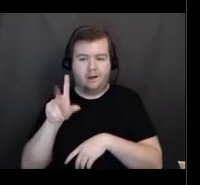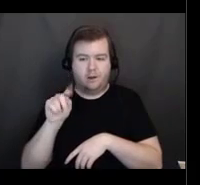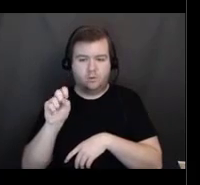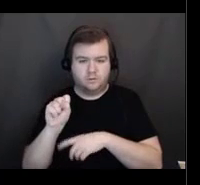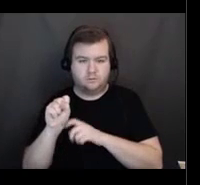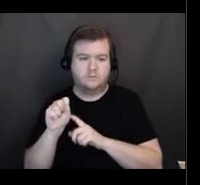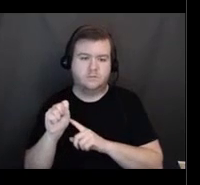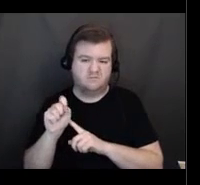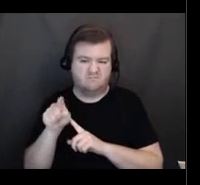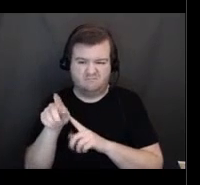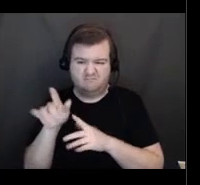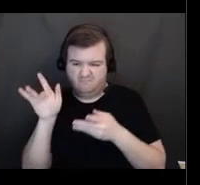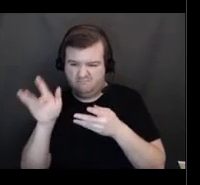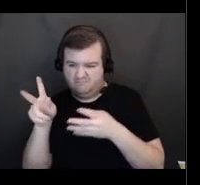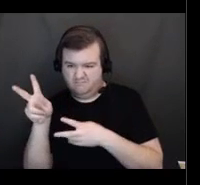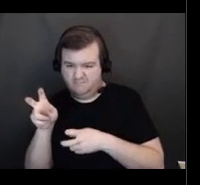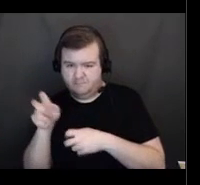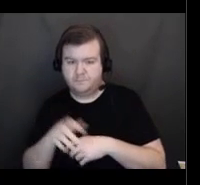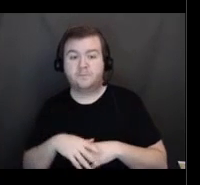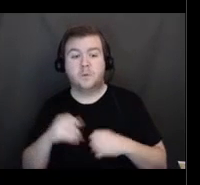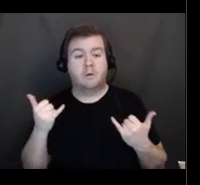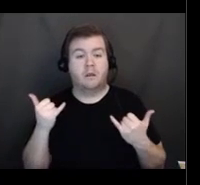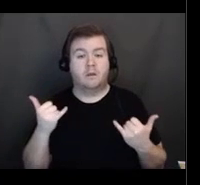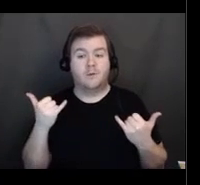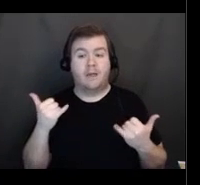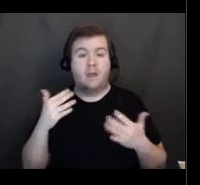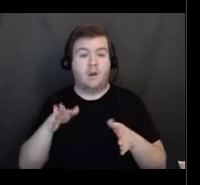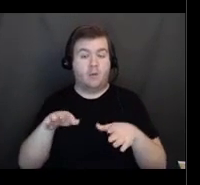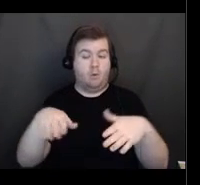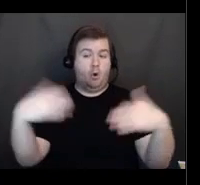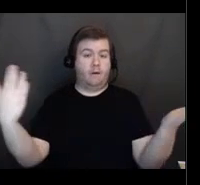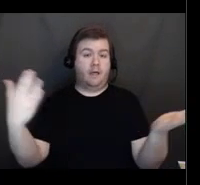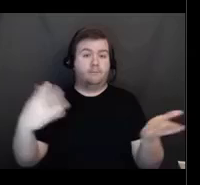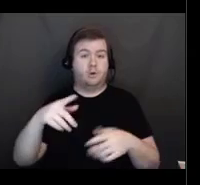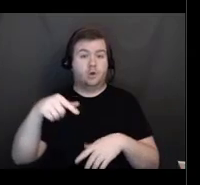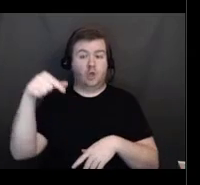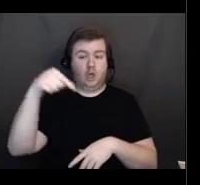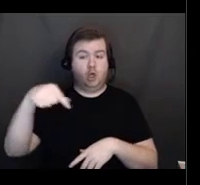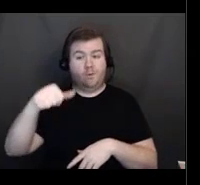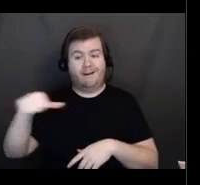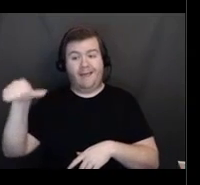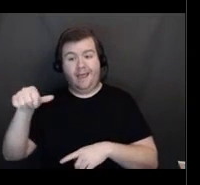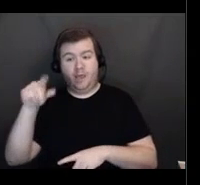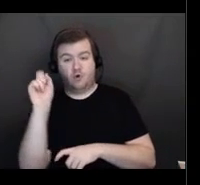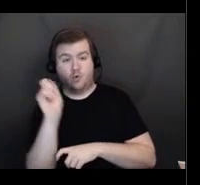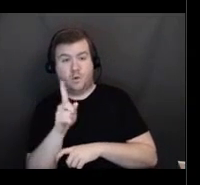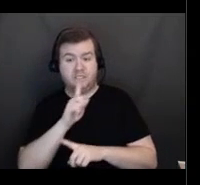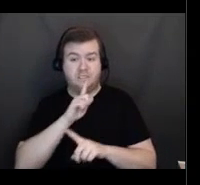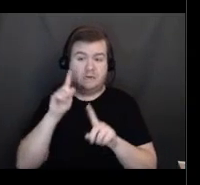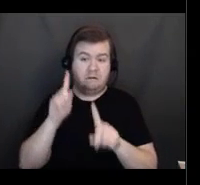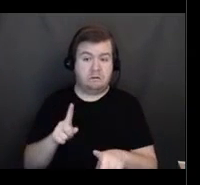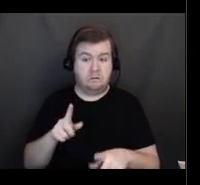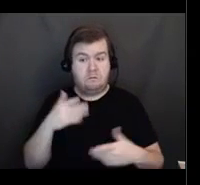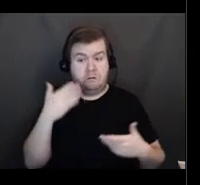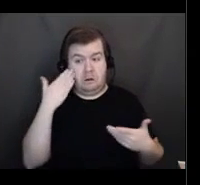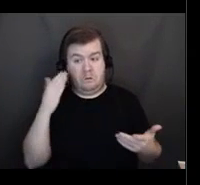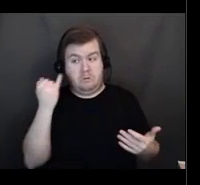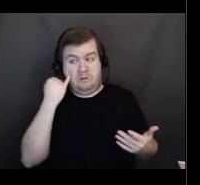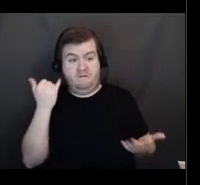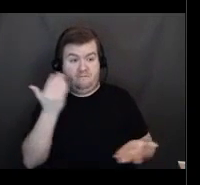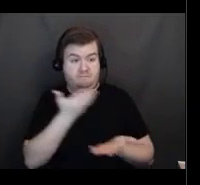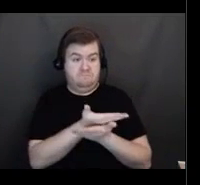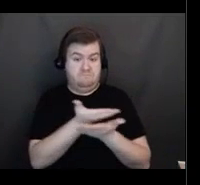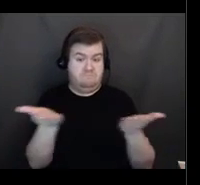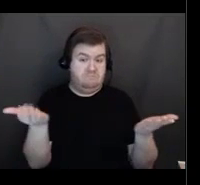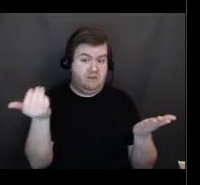So let's see, I'm going to open it up to questions. I don't know if anybody has any questions at this point. If you do, if you could